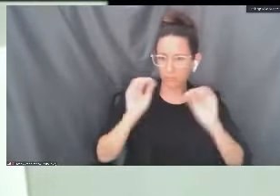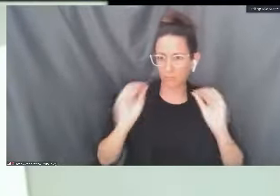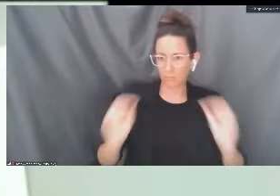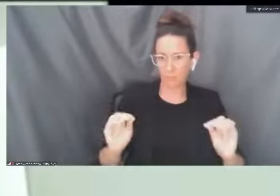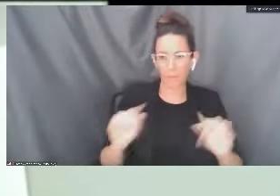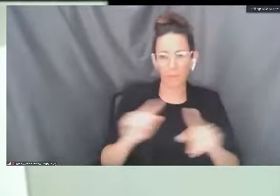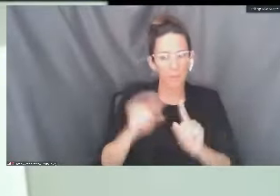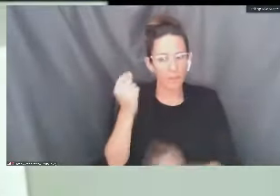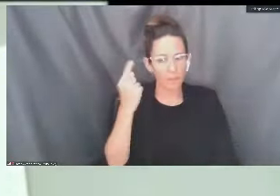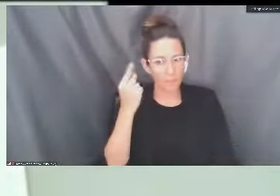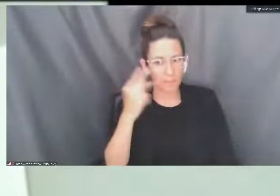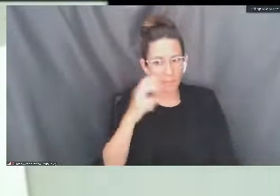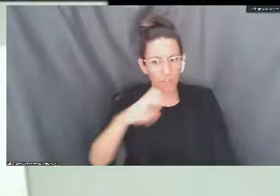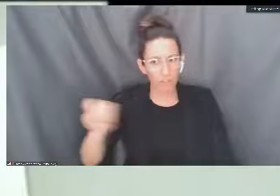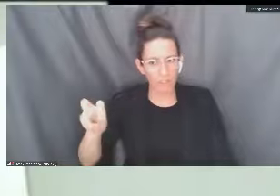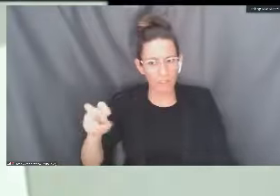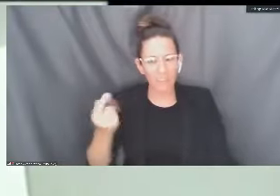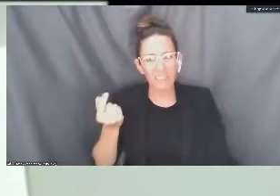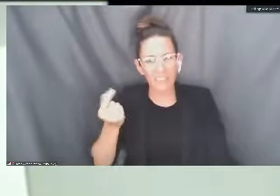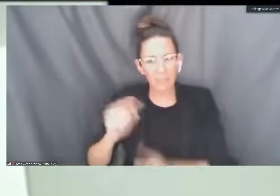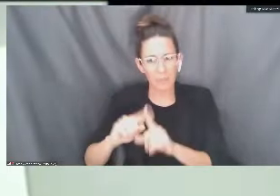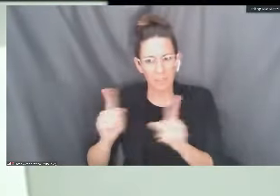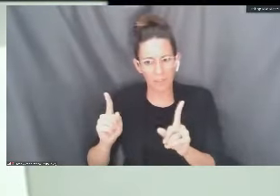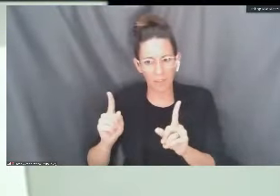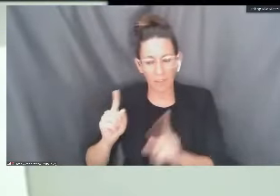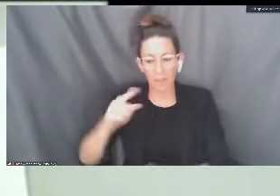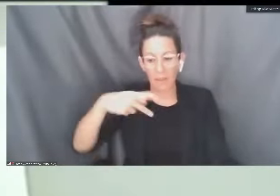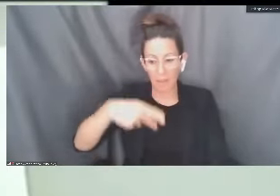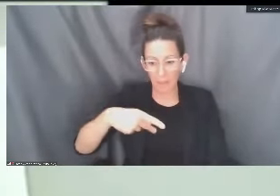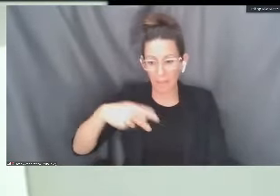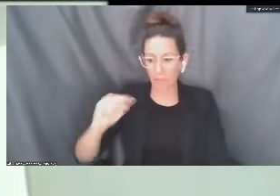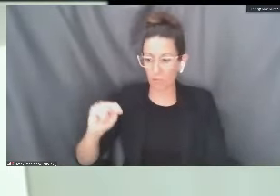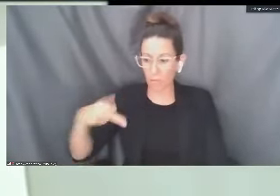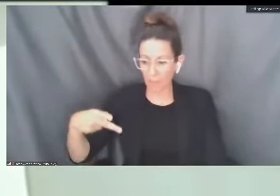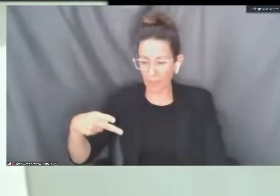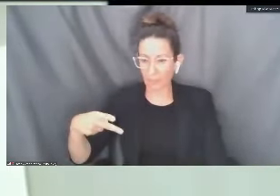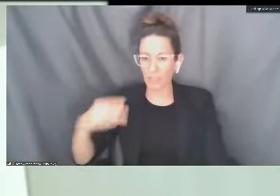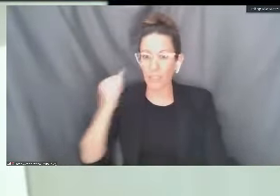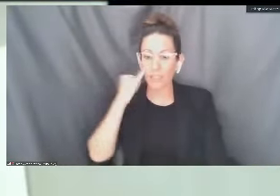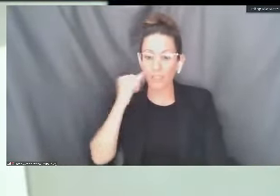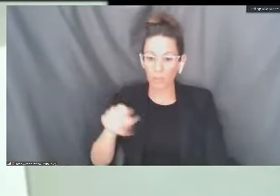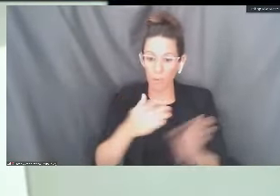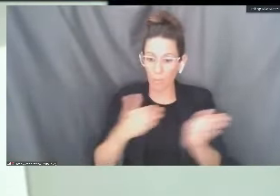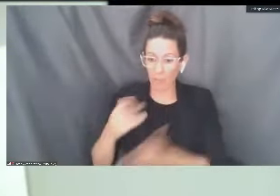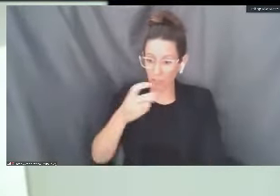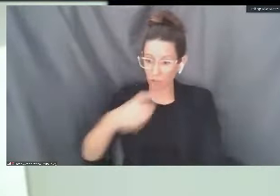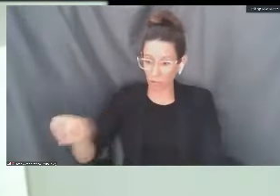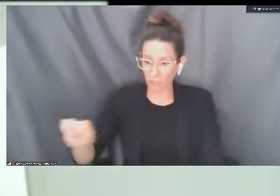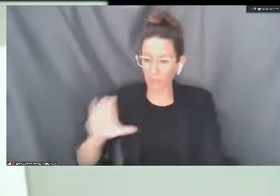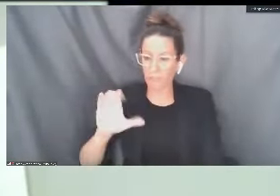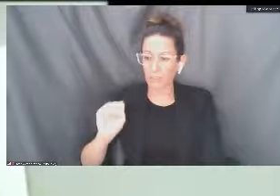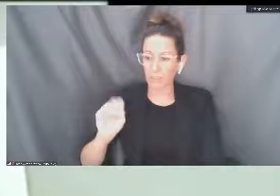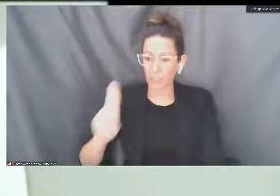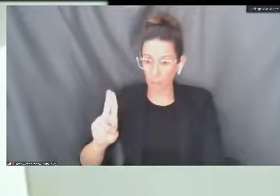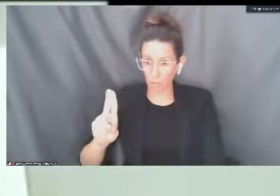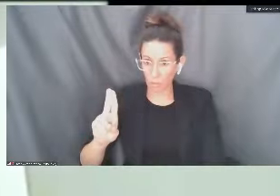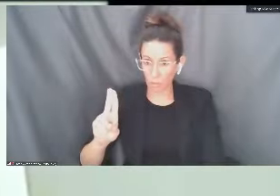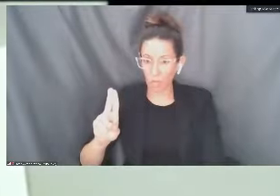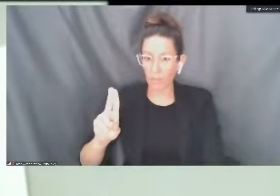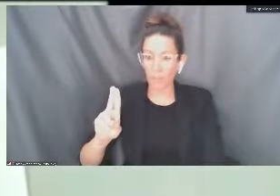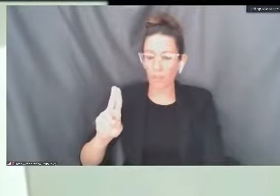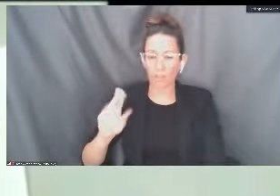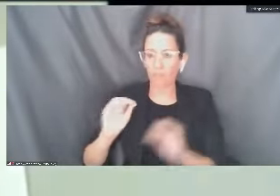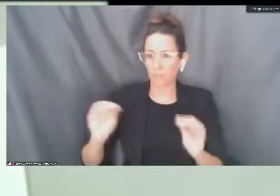of your transfer, though, the pass no pass should not affect you if you're transferring to a Cal State University. However, for